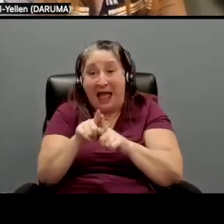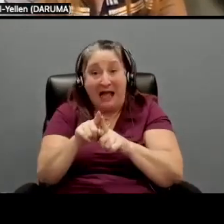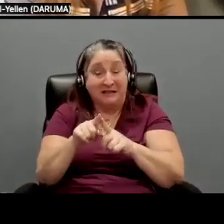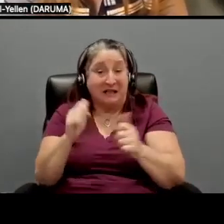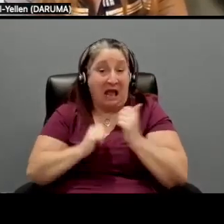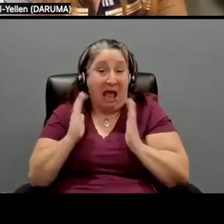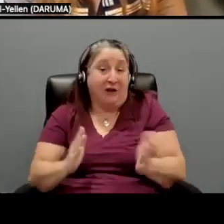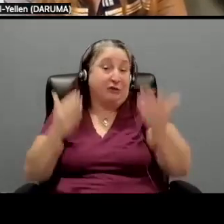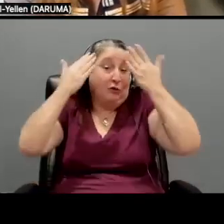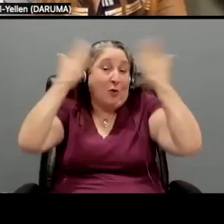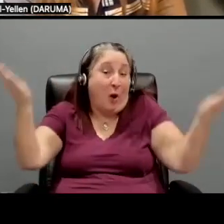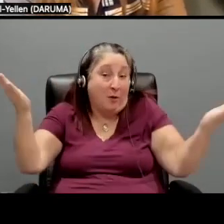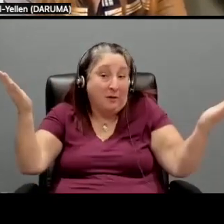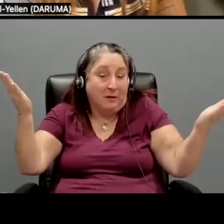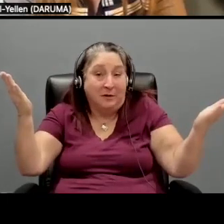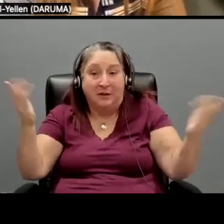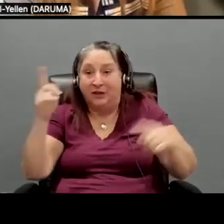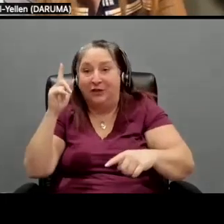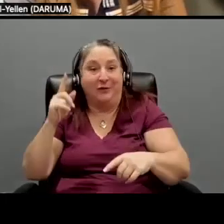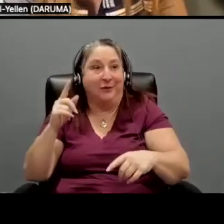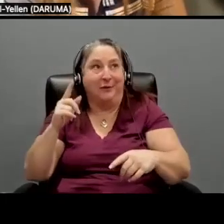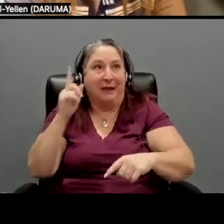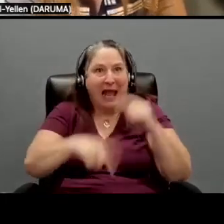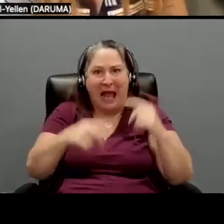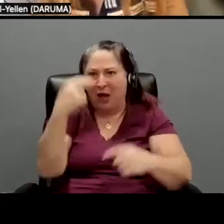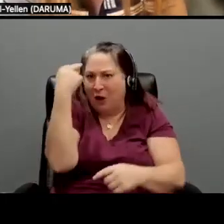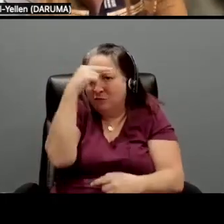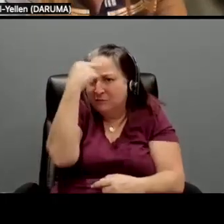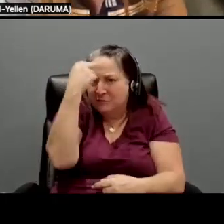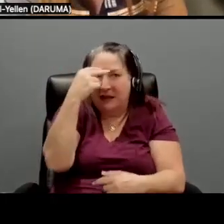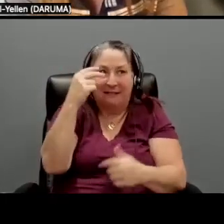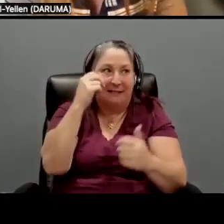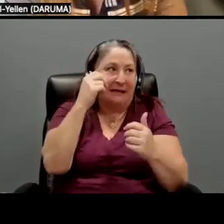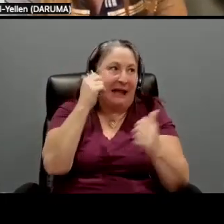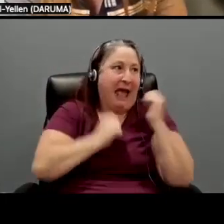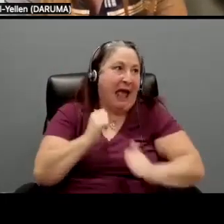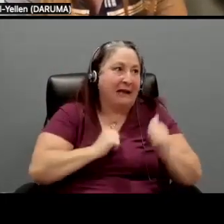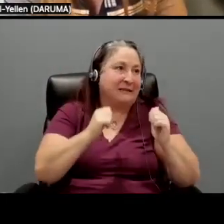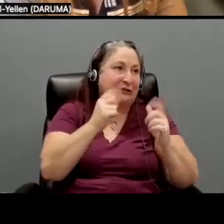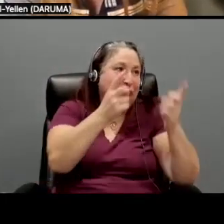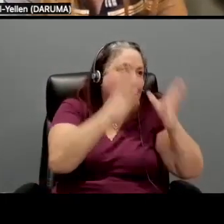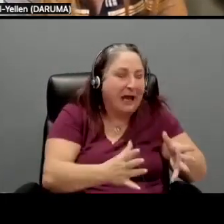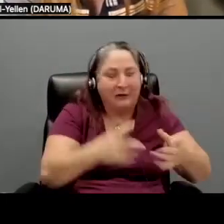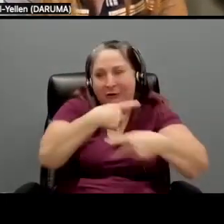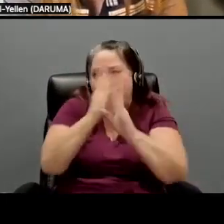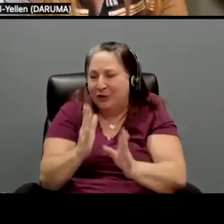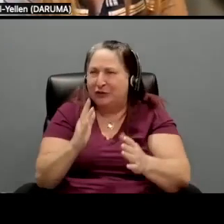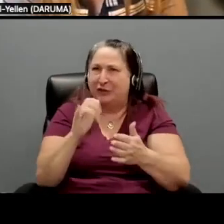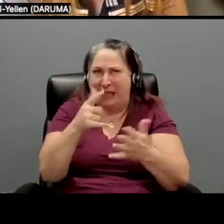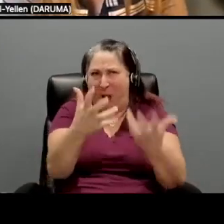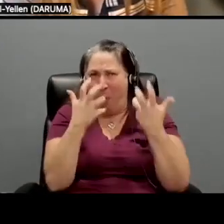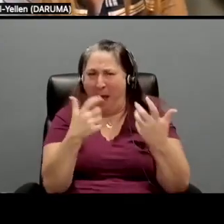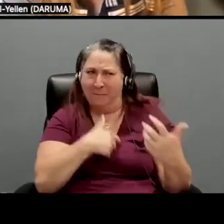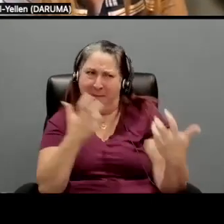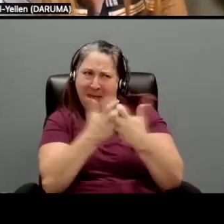You know, you can't, you can't be in the head of the casting directors or the directors or the producers to say, here's what they're looking for. So all you can do, and really, this is the best